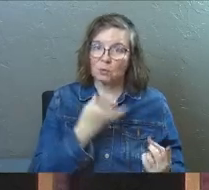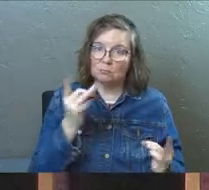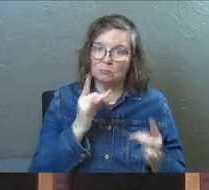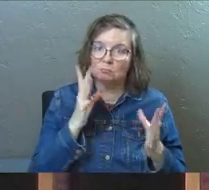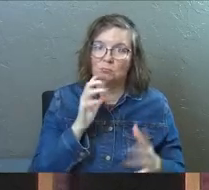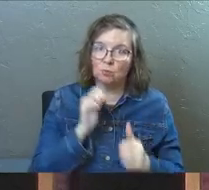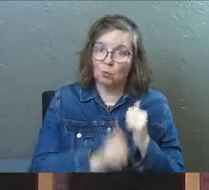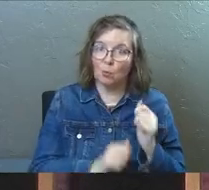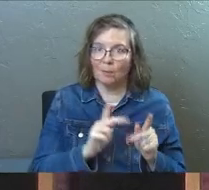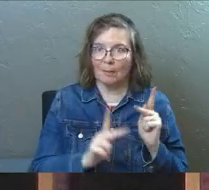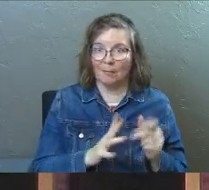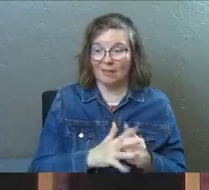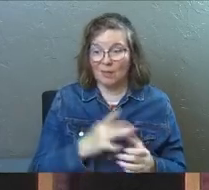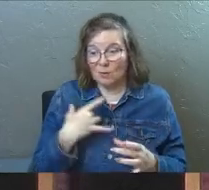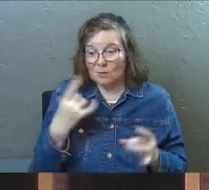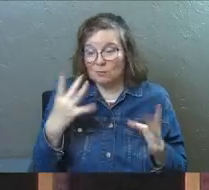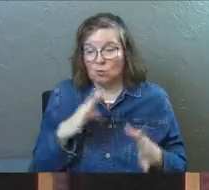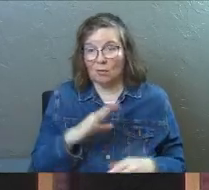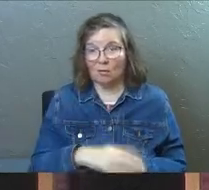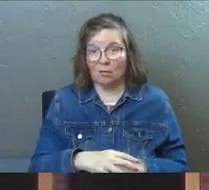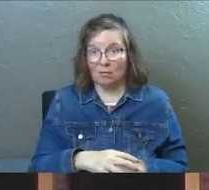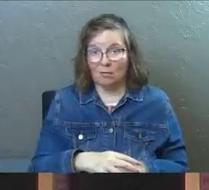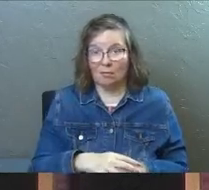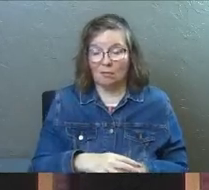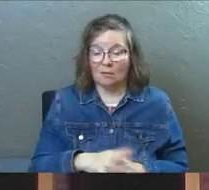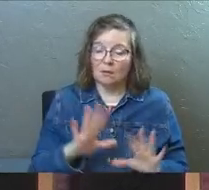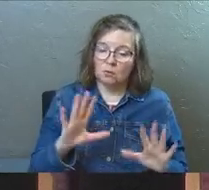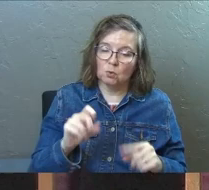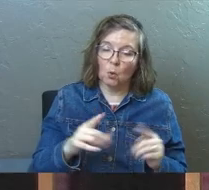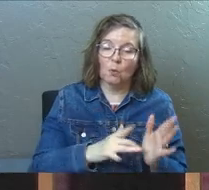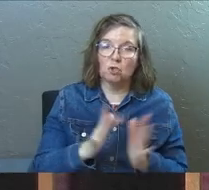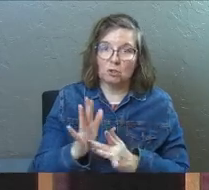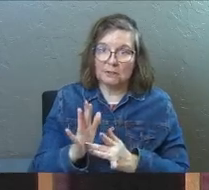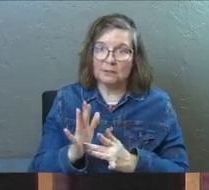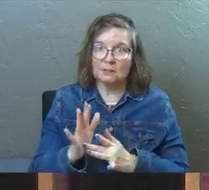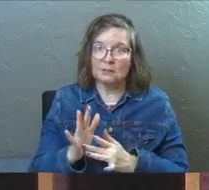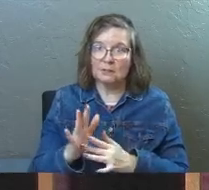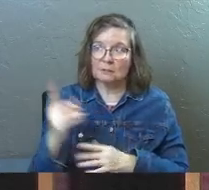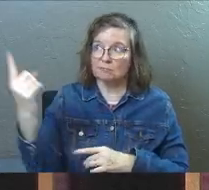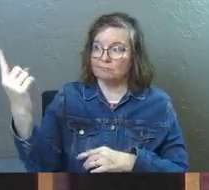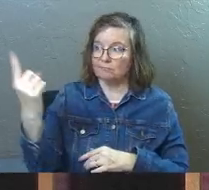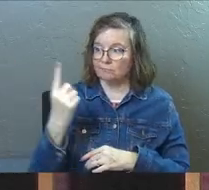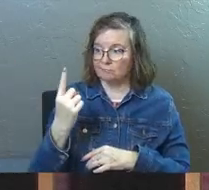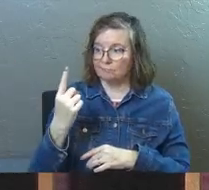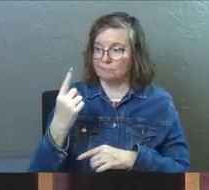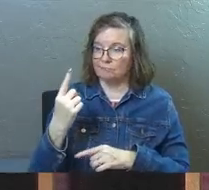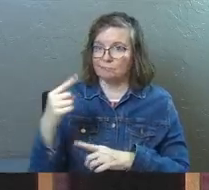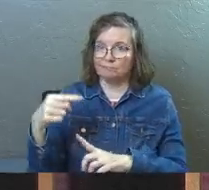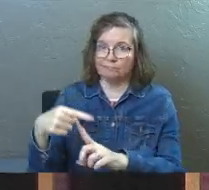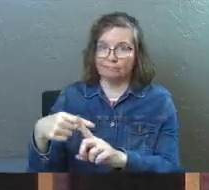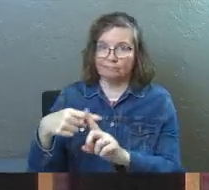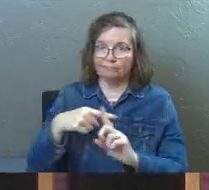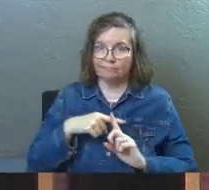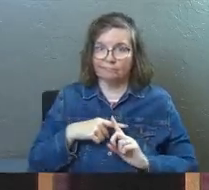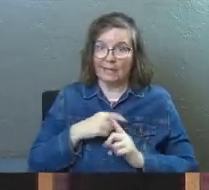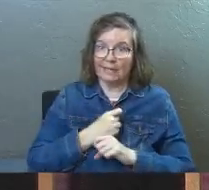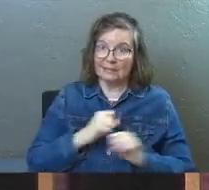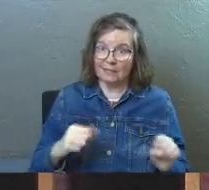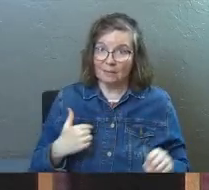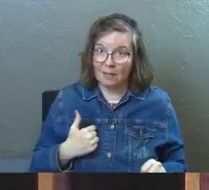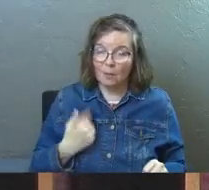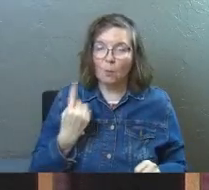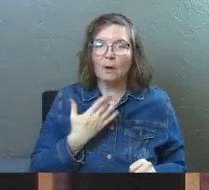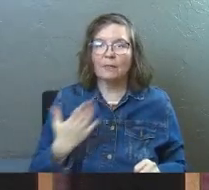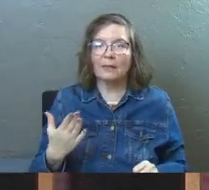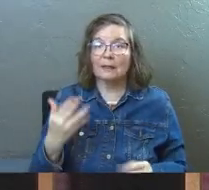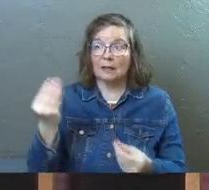And it was brutal. And so when Jesus saved me, one of the things